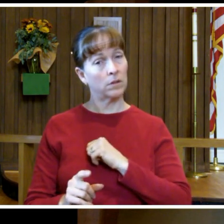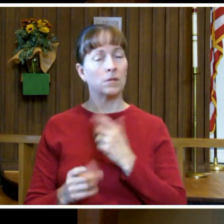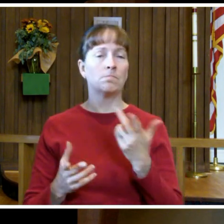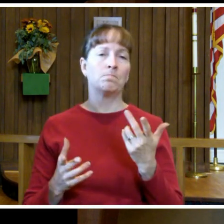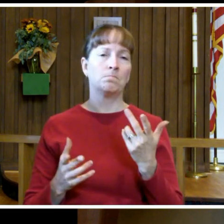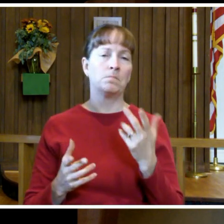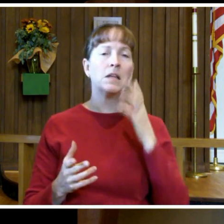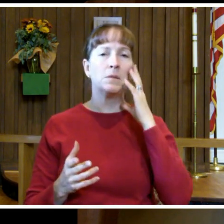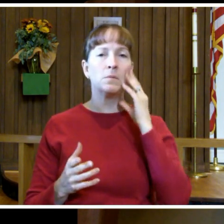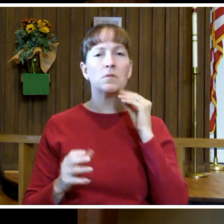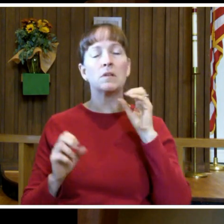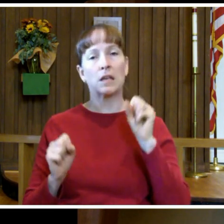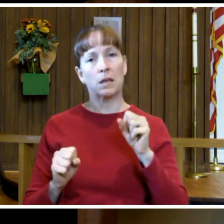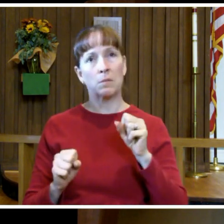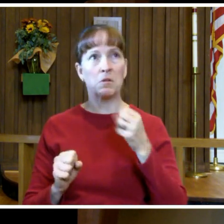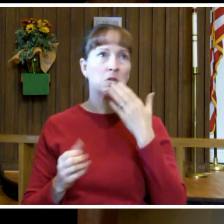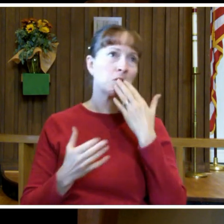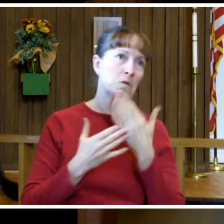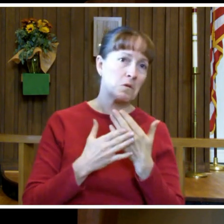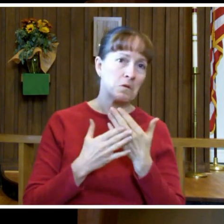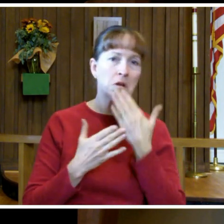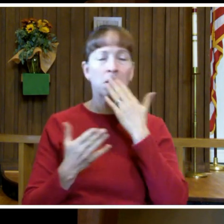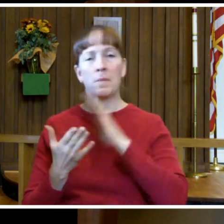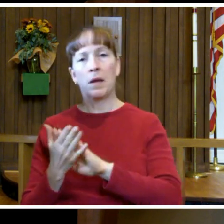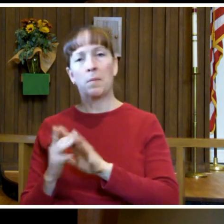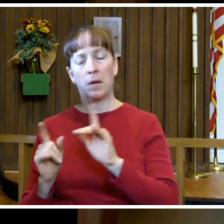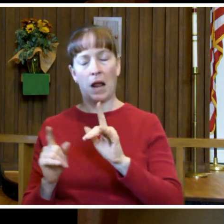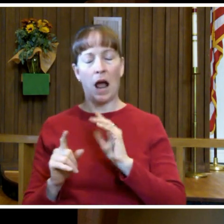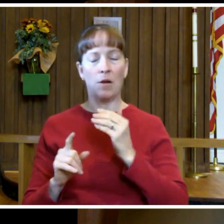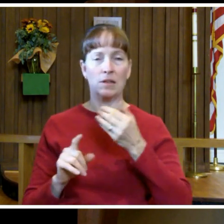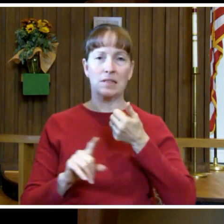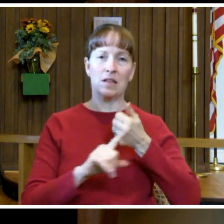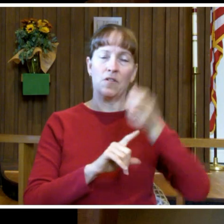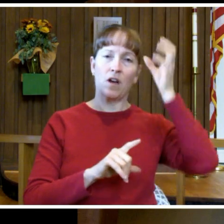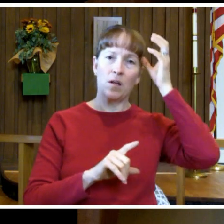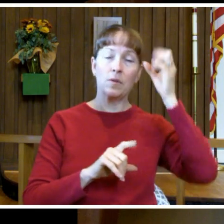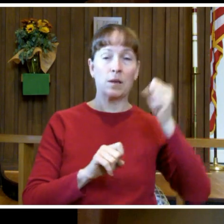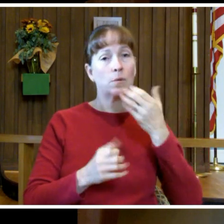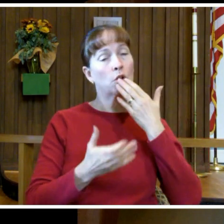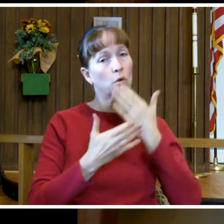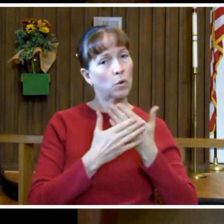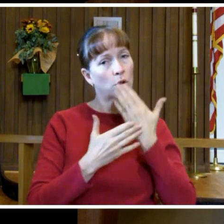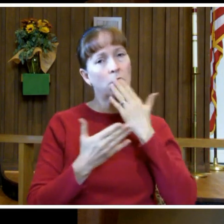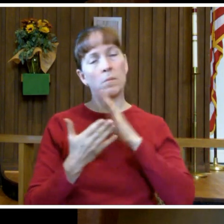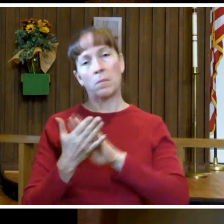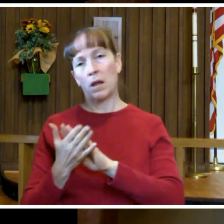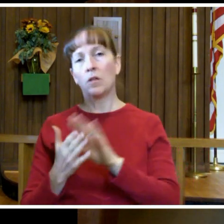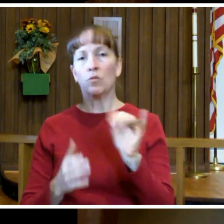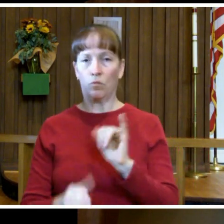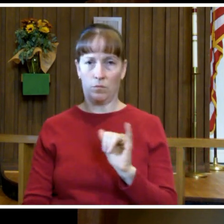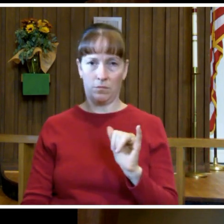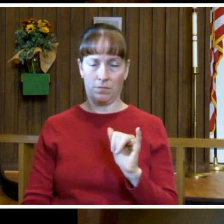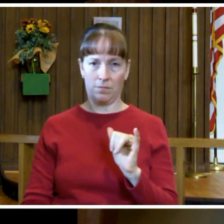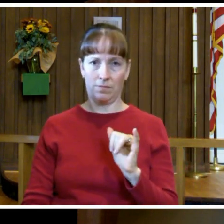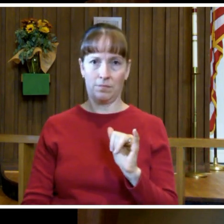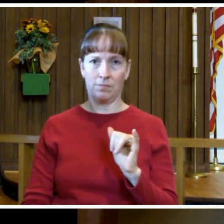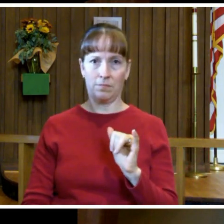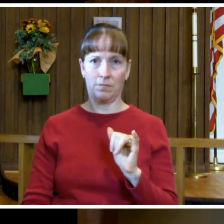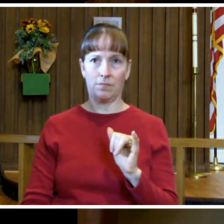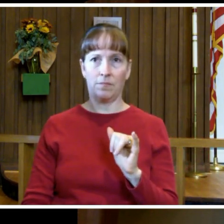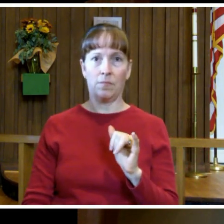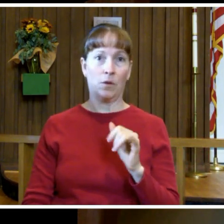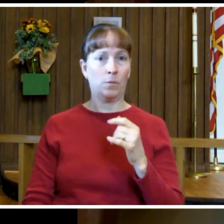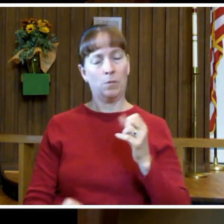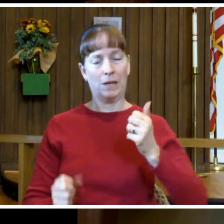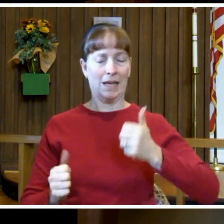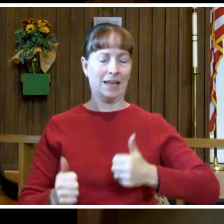Experiences can be good or bad, but our self-concept can be good or bad as well. We can be